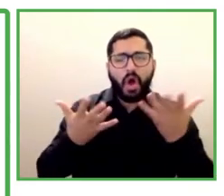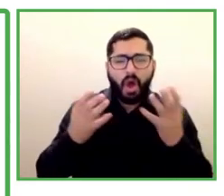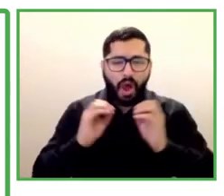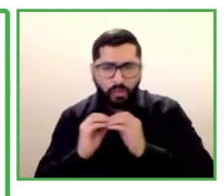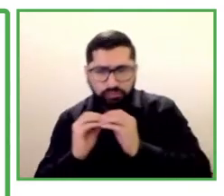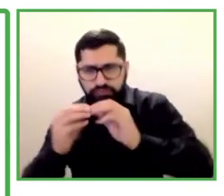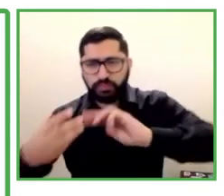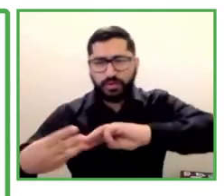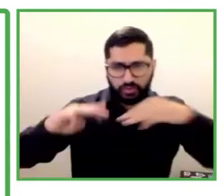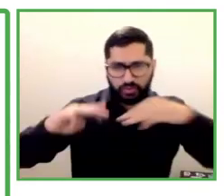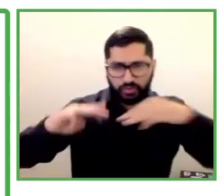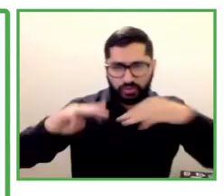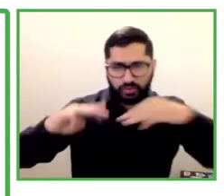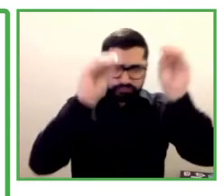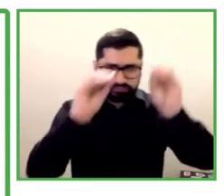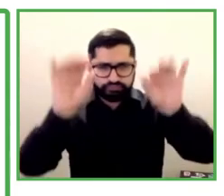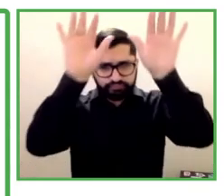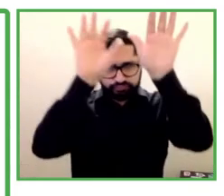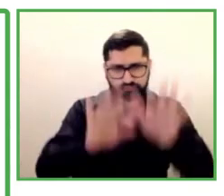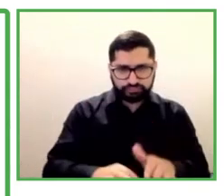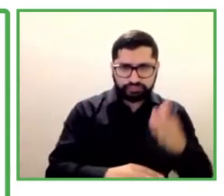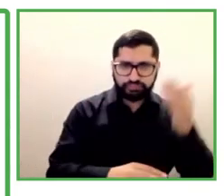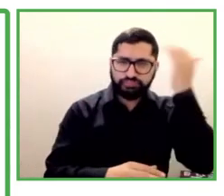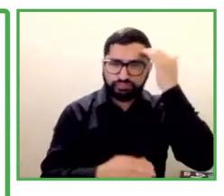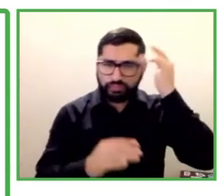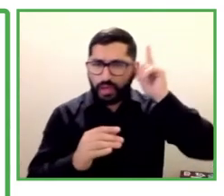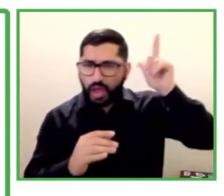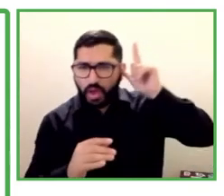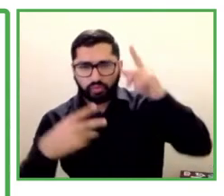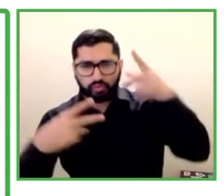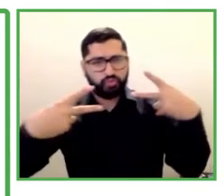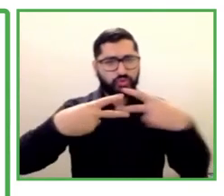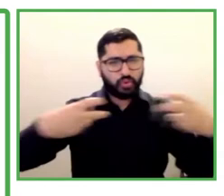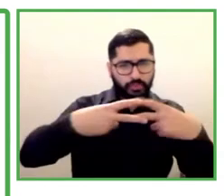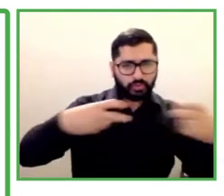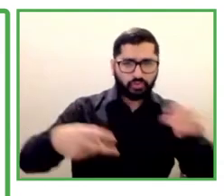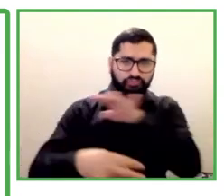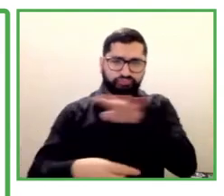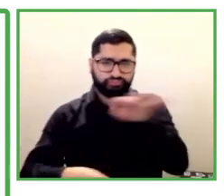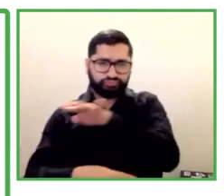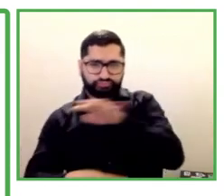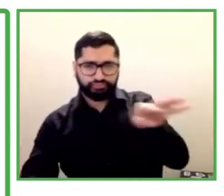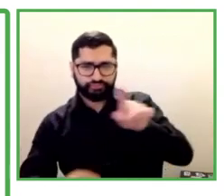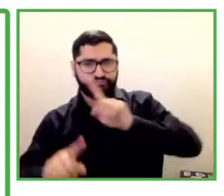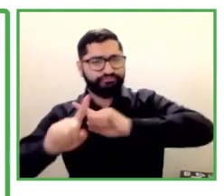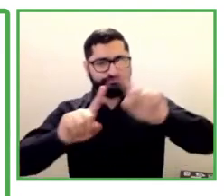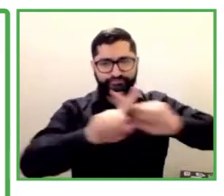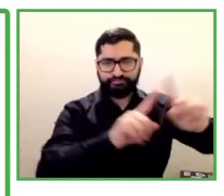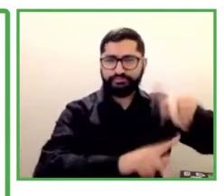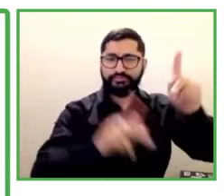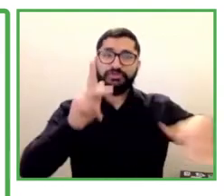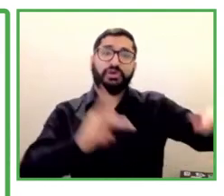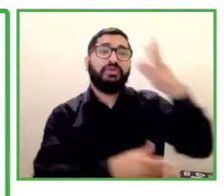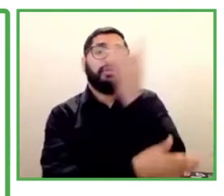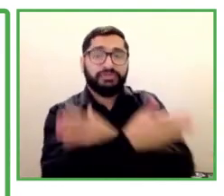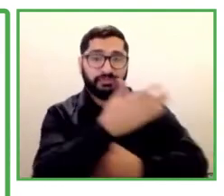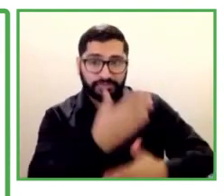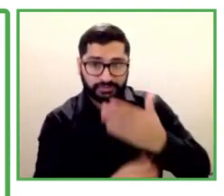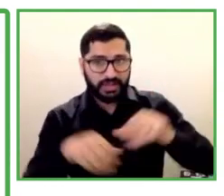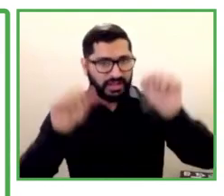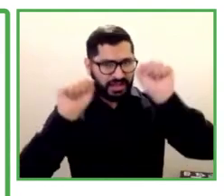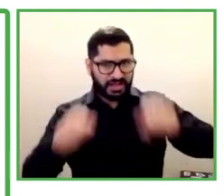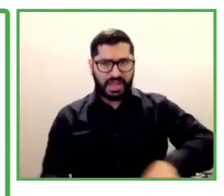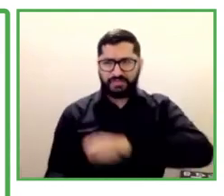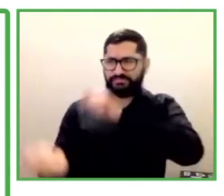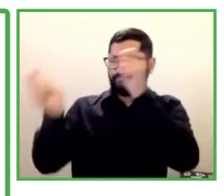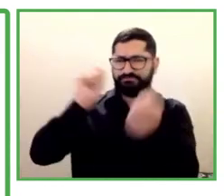and captioning. The move to online and the project's next steps are both facilitated by our